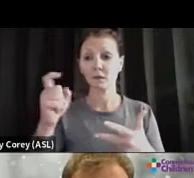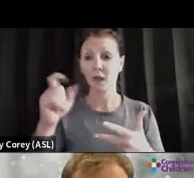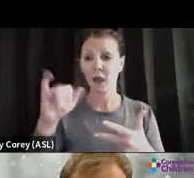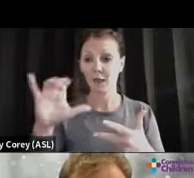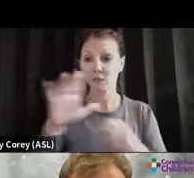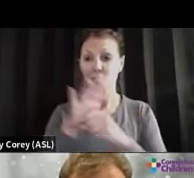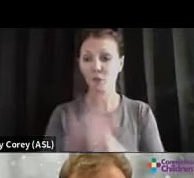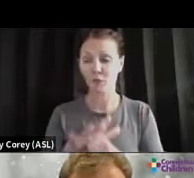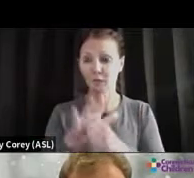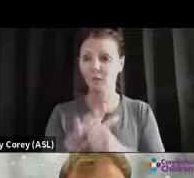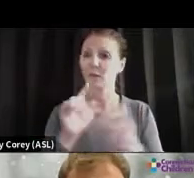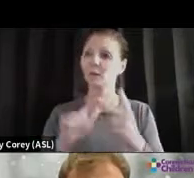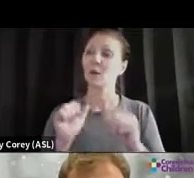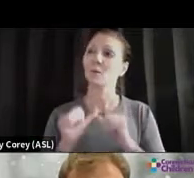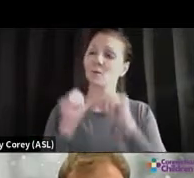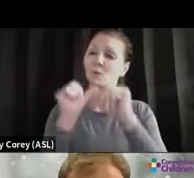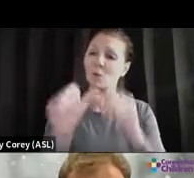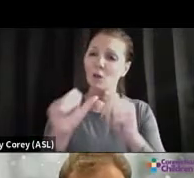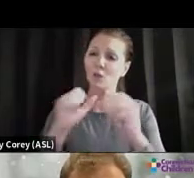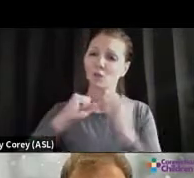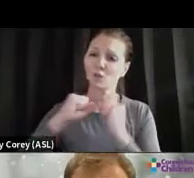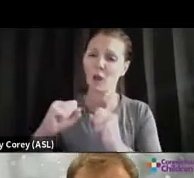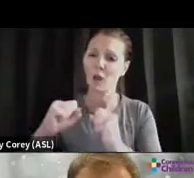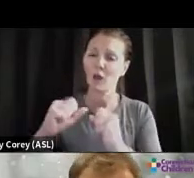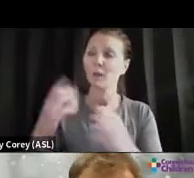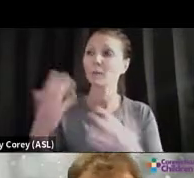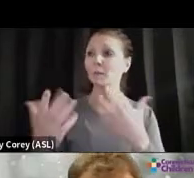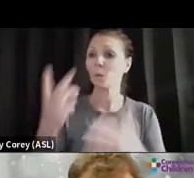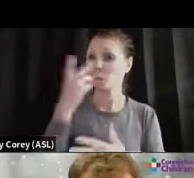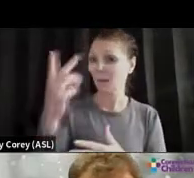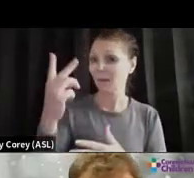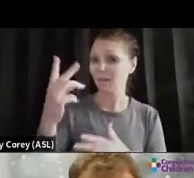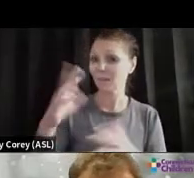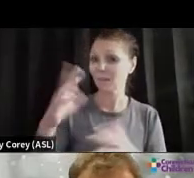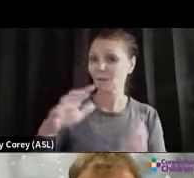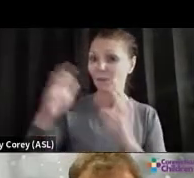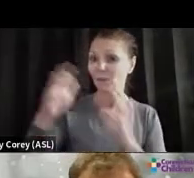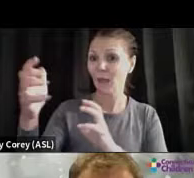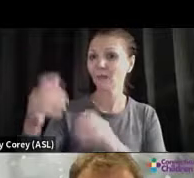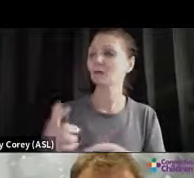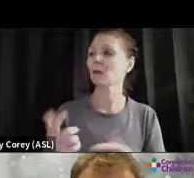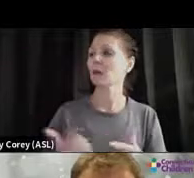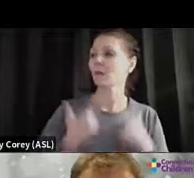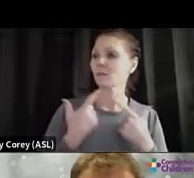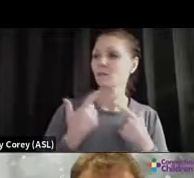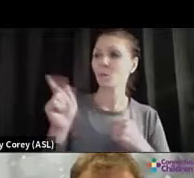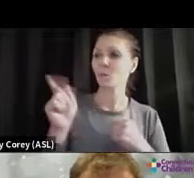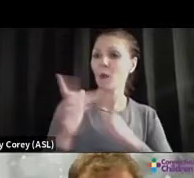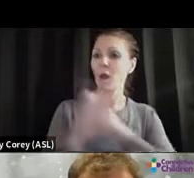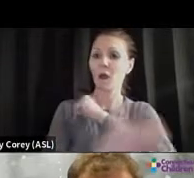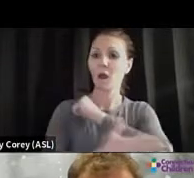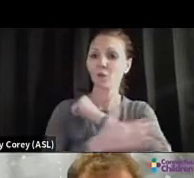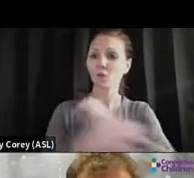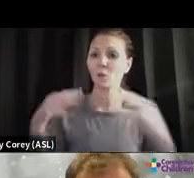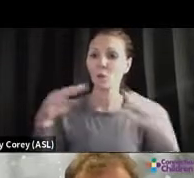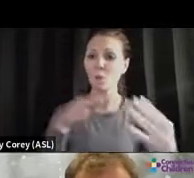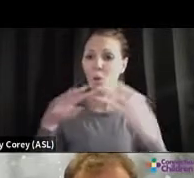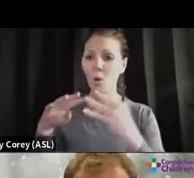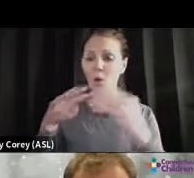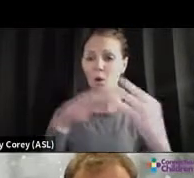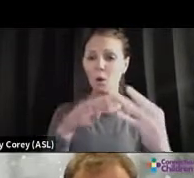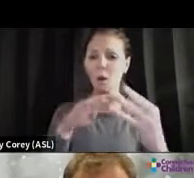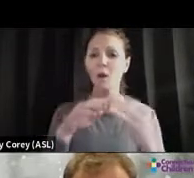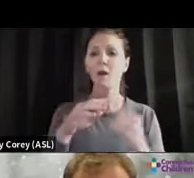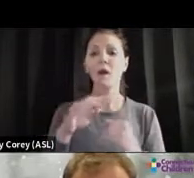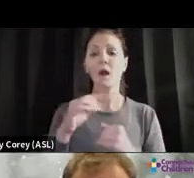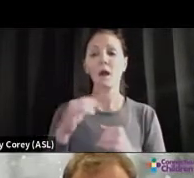physical or emotional abuse, witnessing violence, living in a country going through a civil war. And one of the things I'd like to suggest